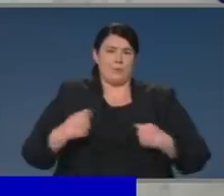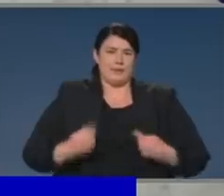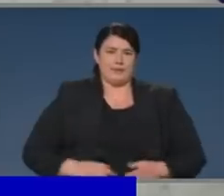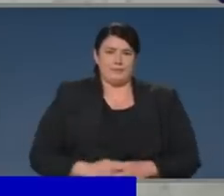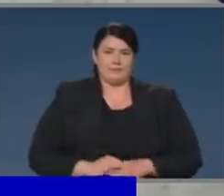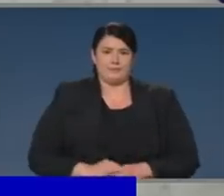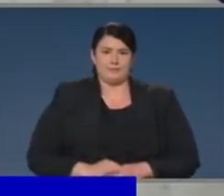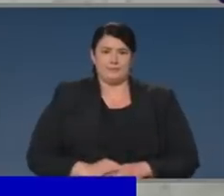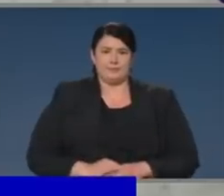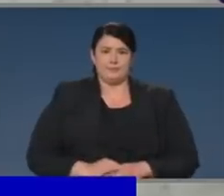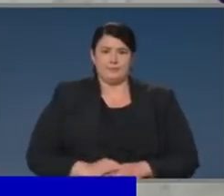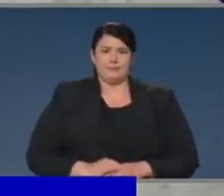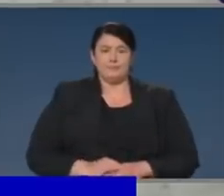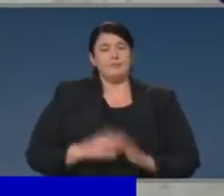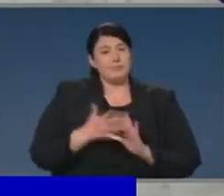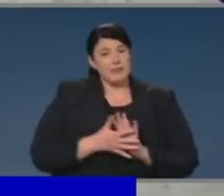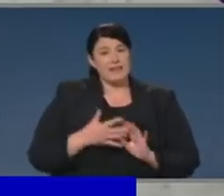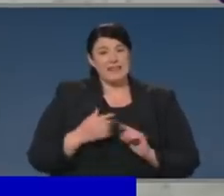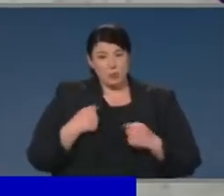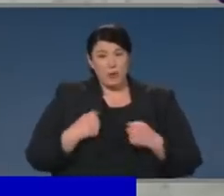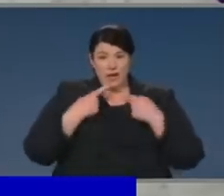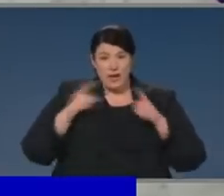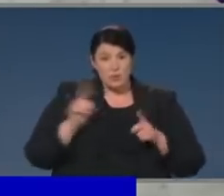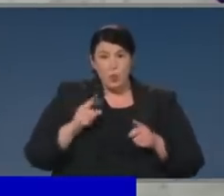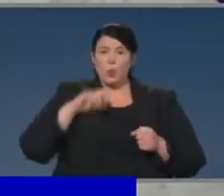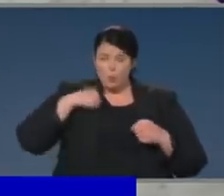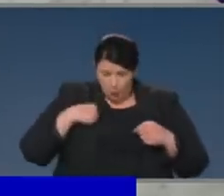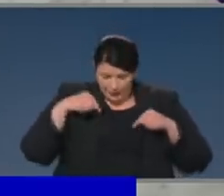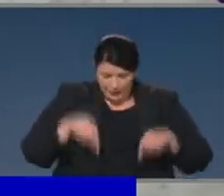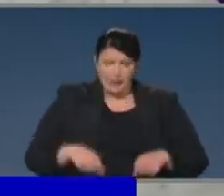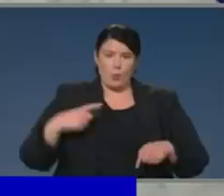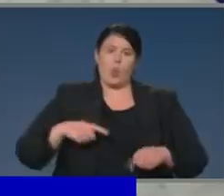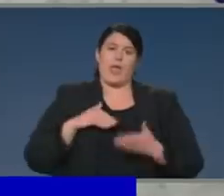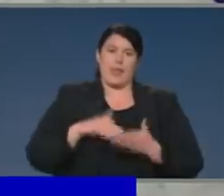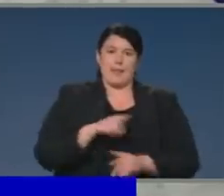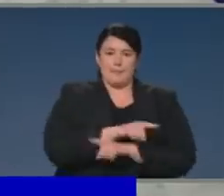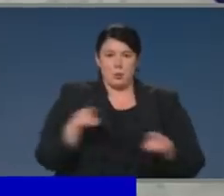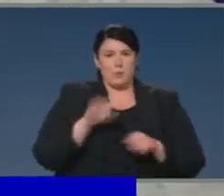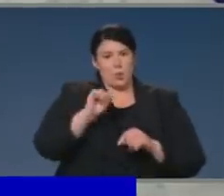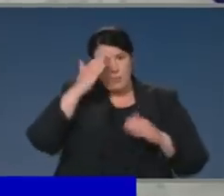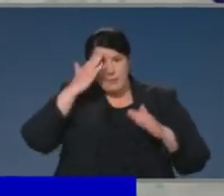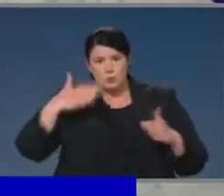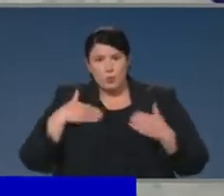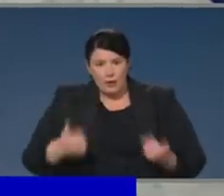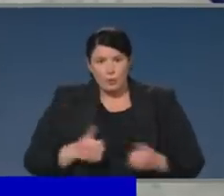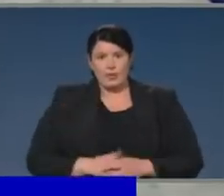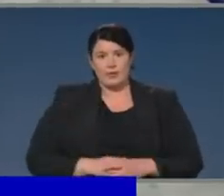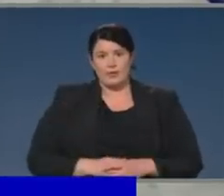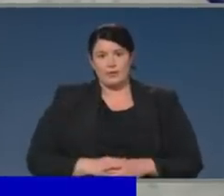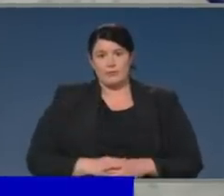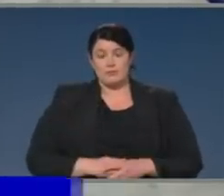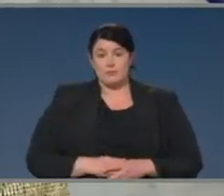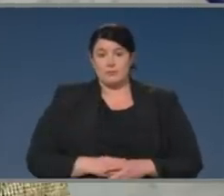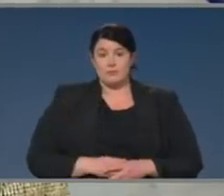here to really say we will be there for people to address their mental health needs, whether that is if you